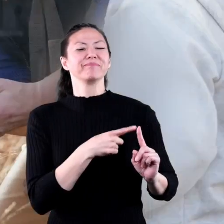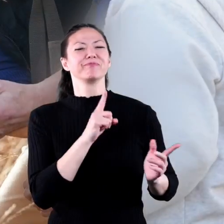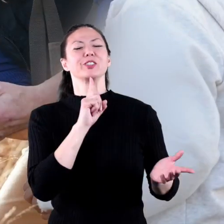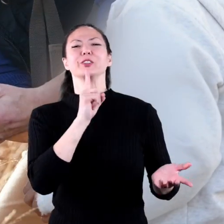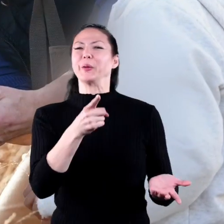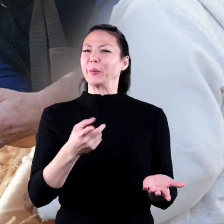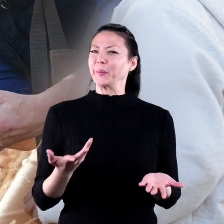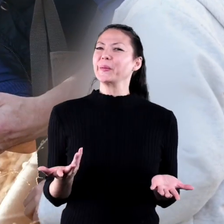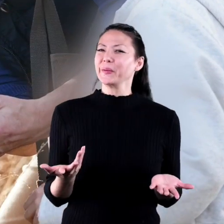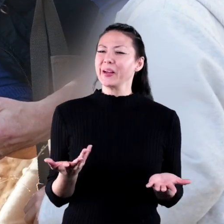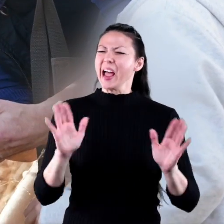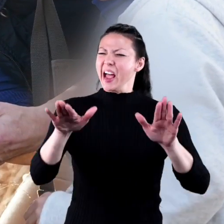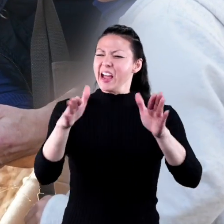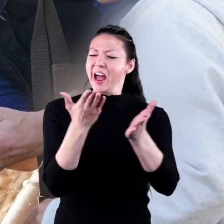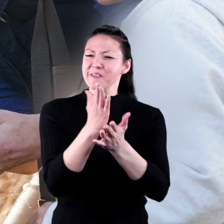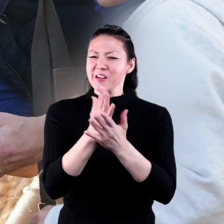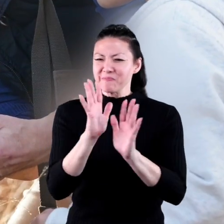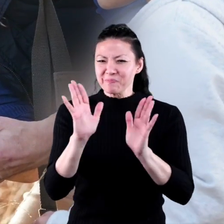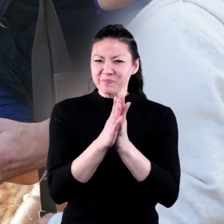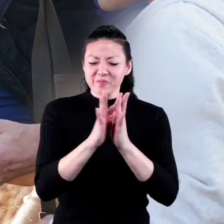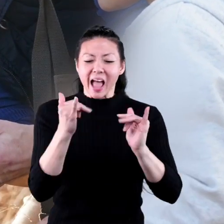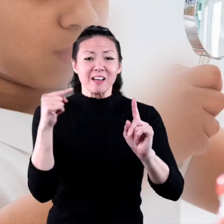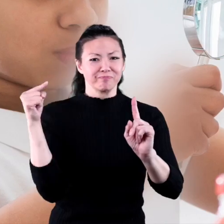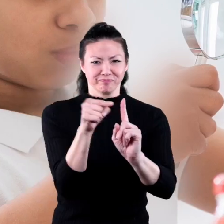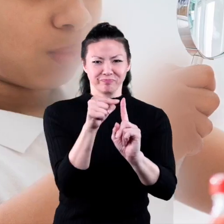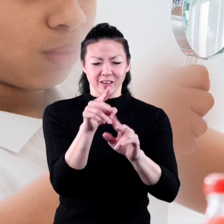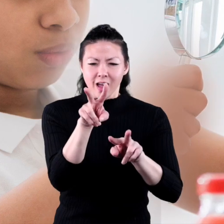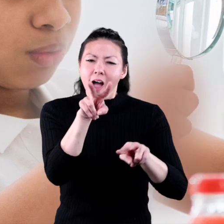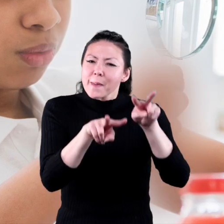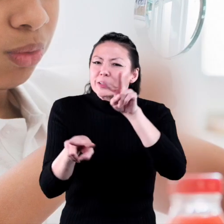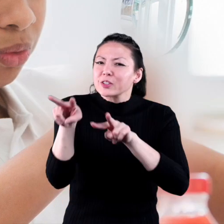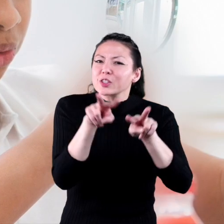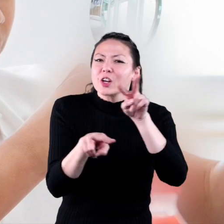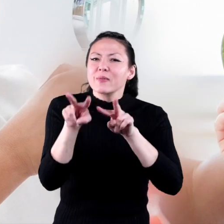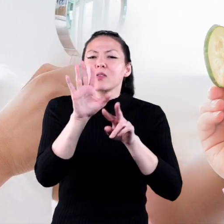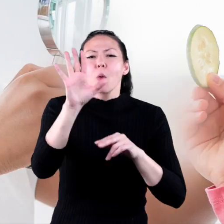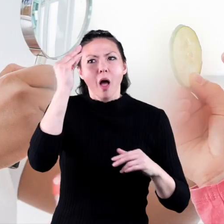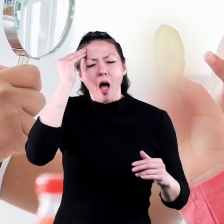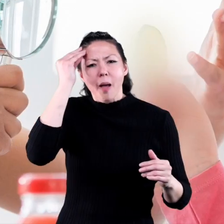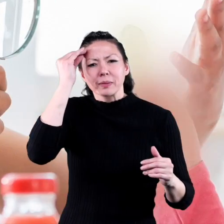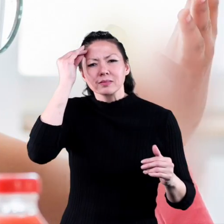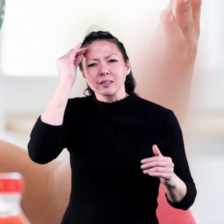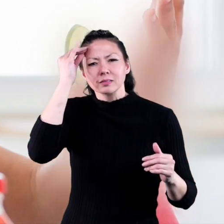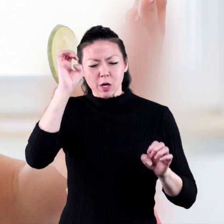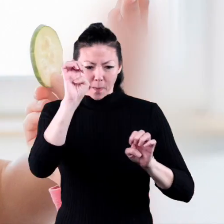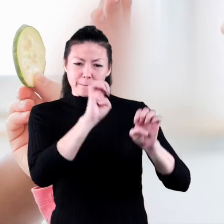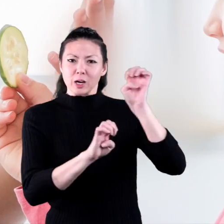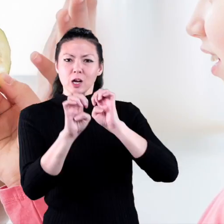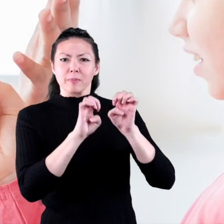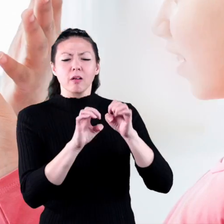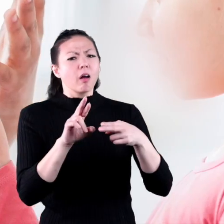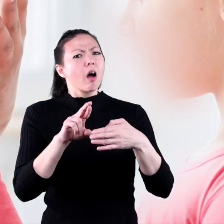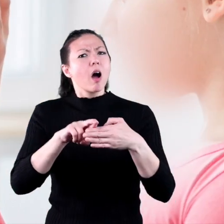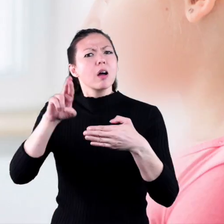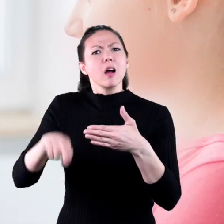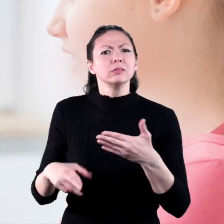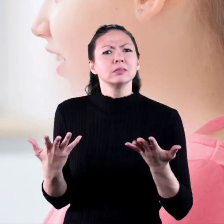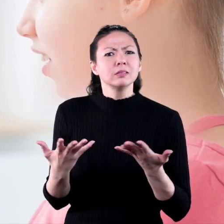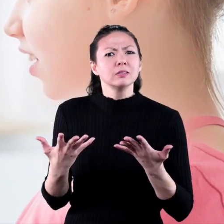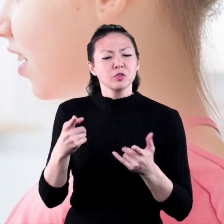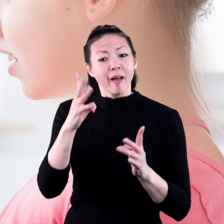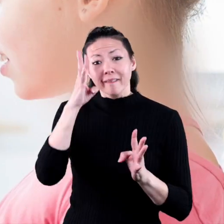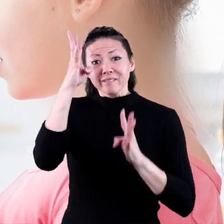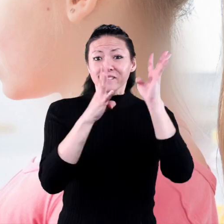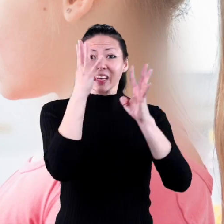All right then. Go to it. Observe things. Hypothesize. Experiment. Conclude. Invent